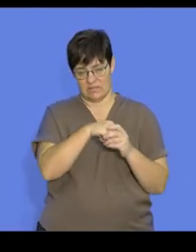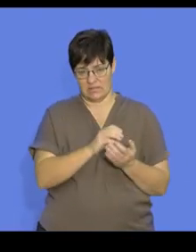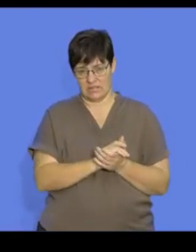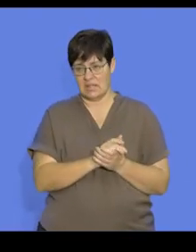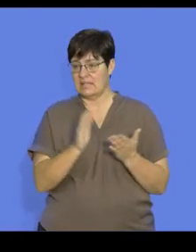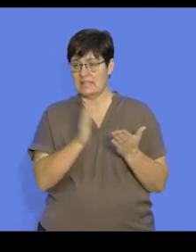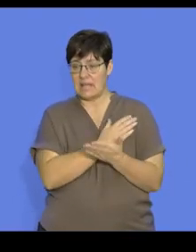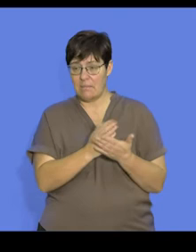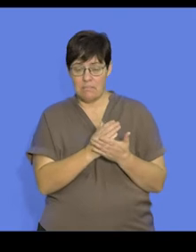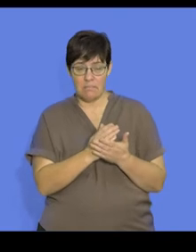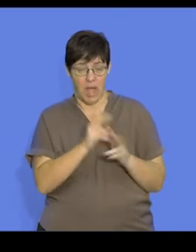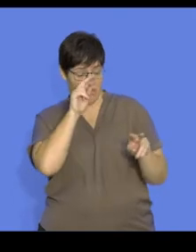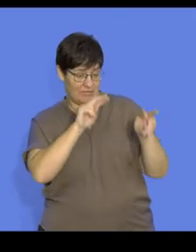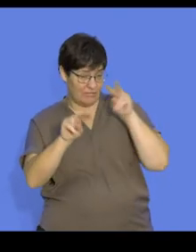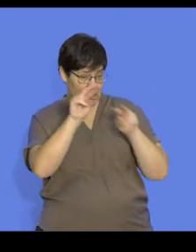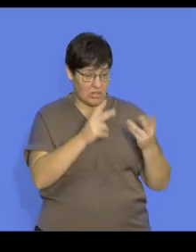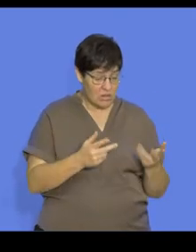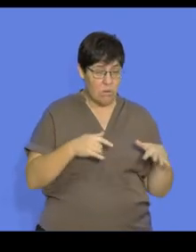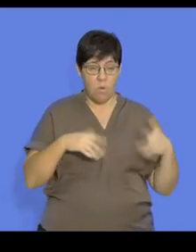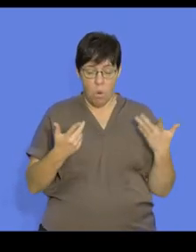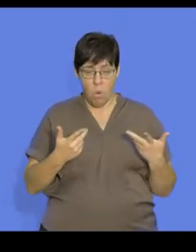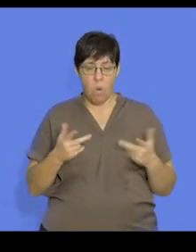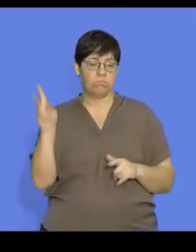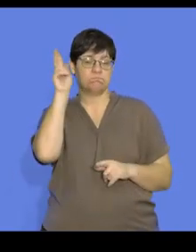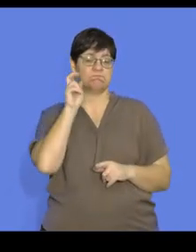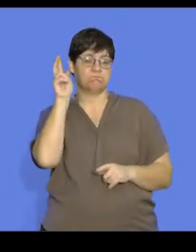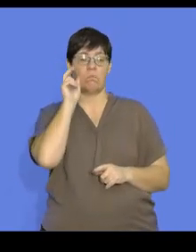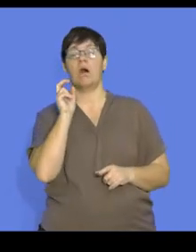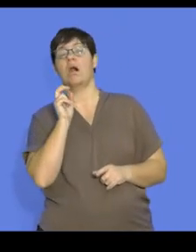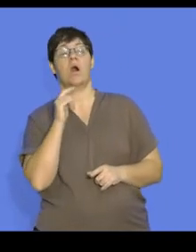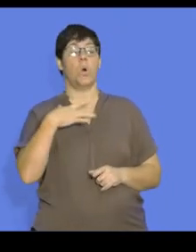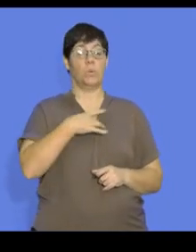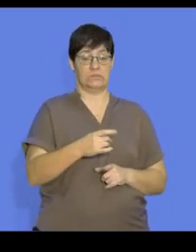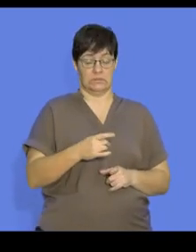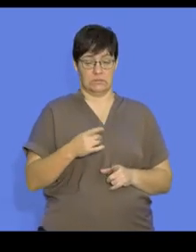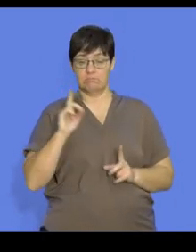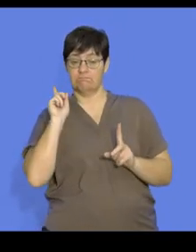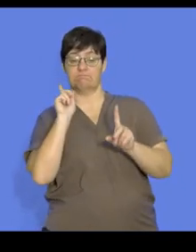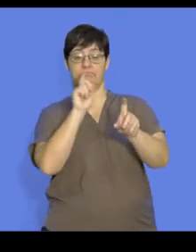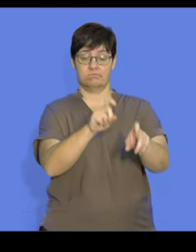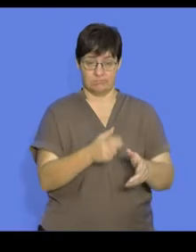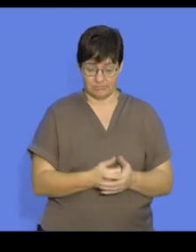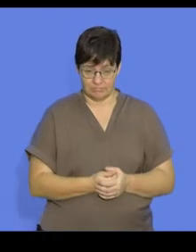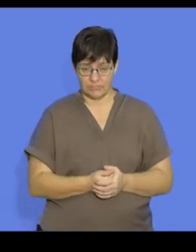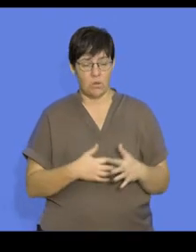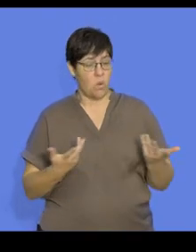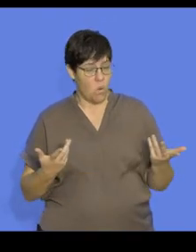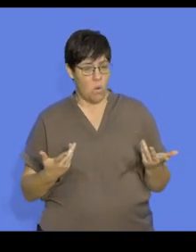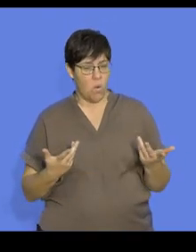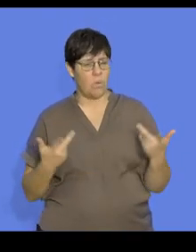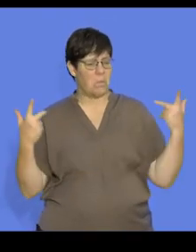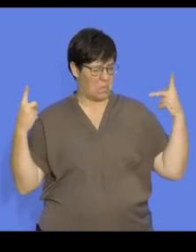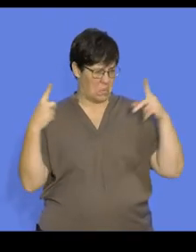visual stimuli, or even auditory stimuli, meaning sounds. Or it may be very